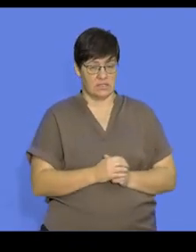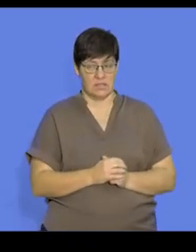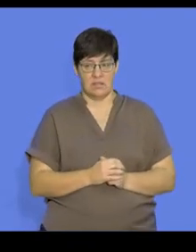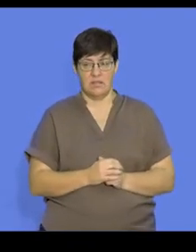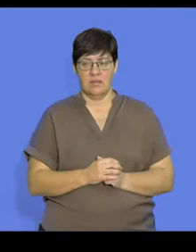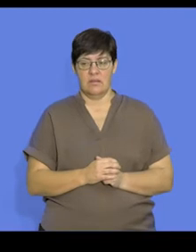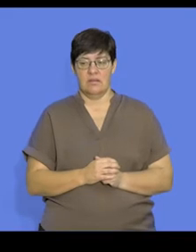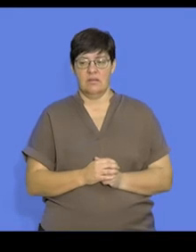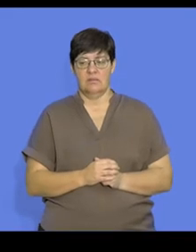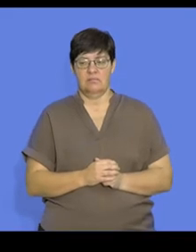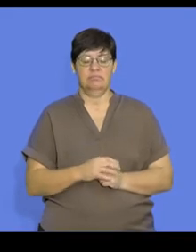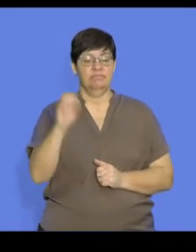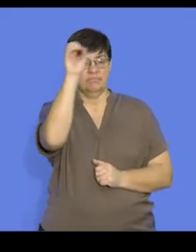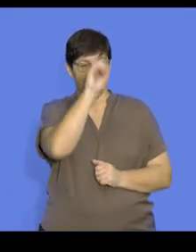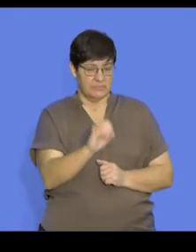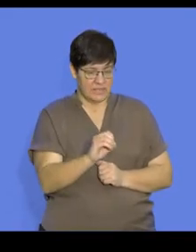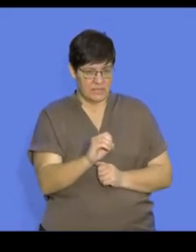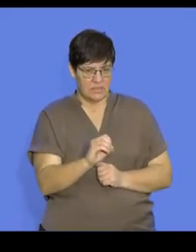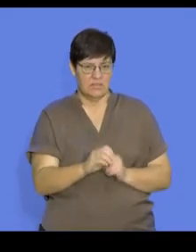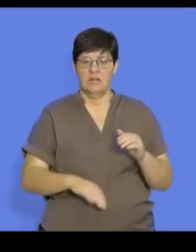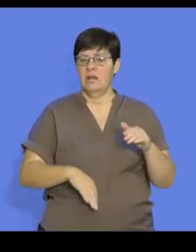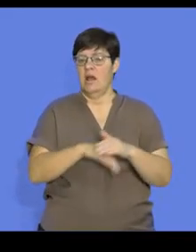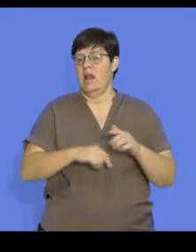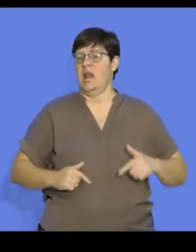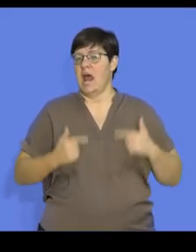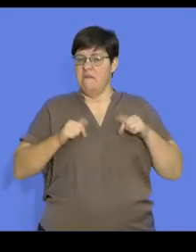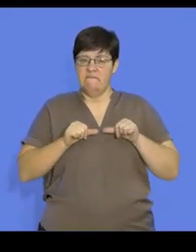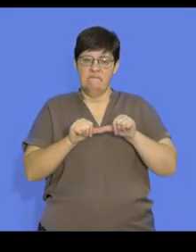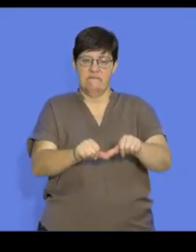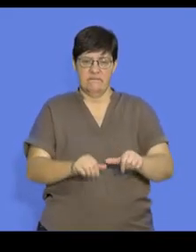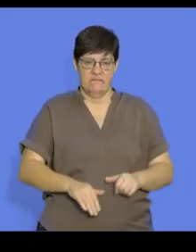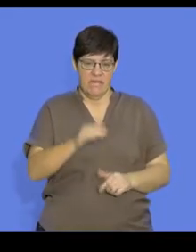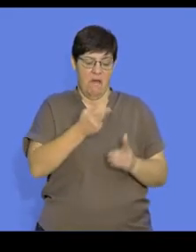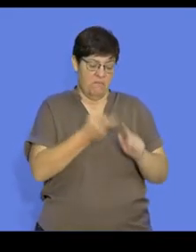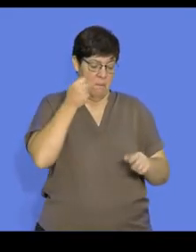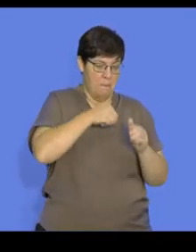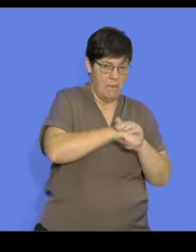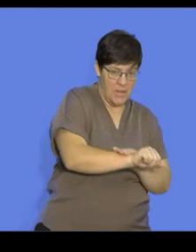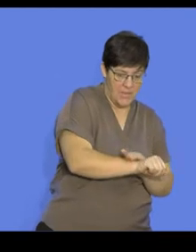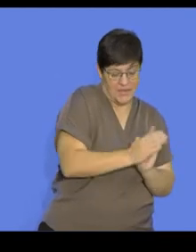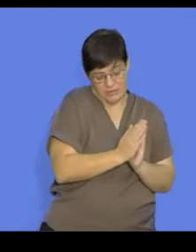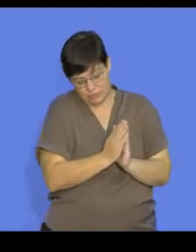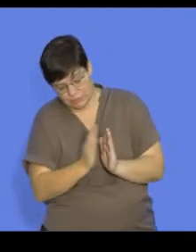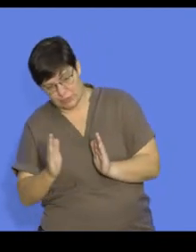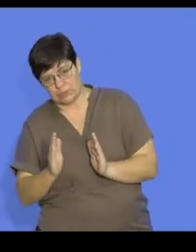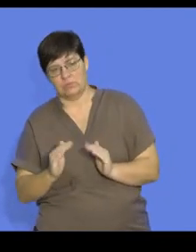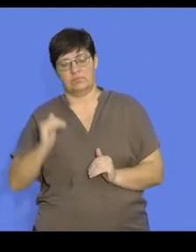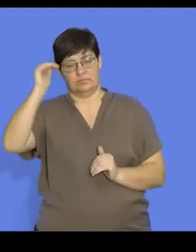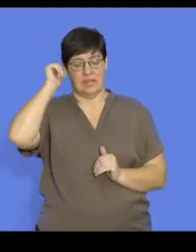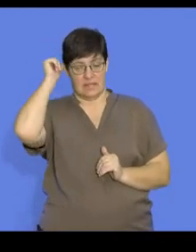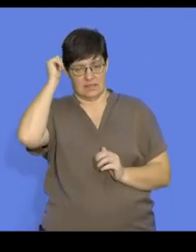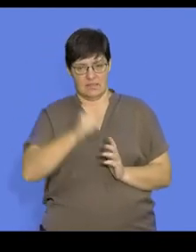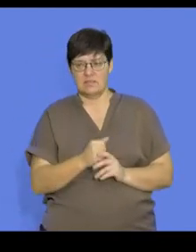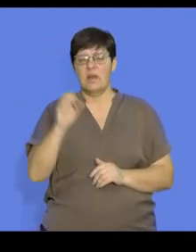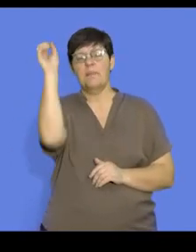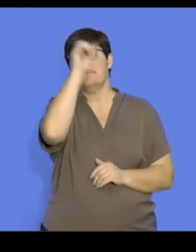graph indicating the percentage of maximum lifespan. So this is time of birth and this is possibly a percentage of